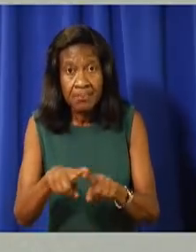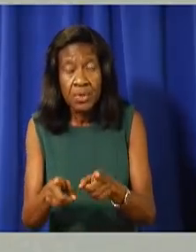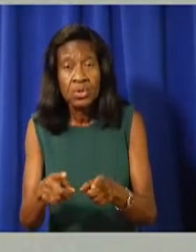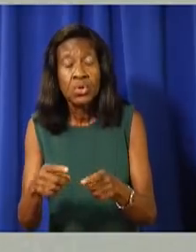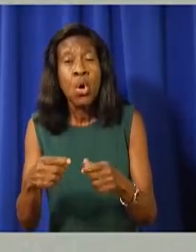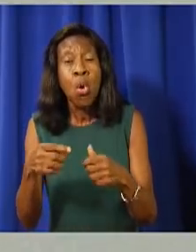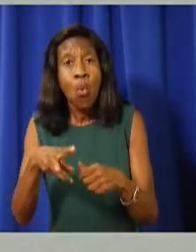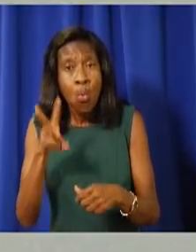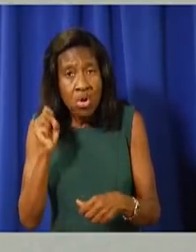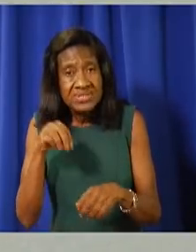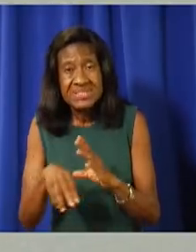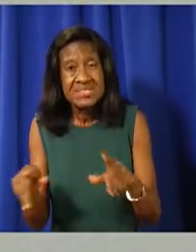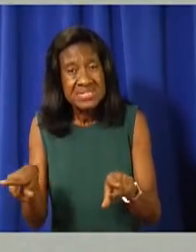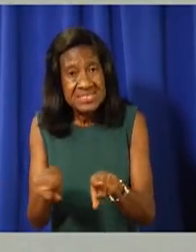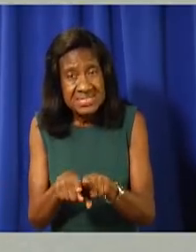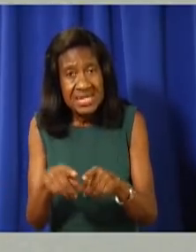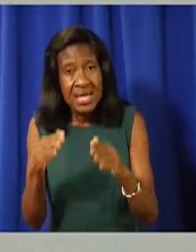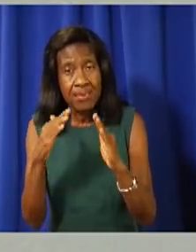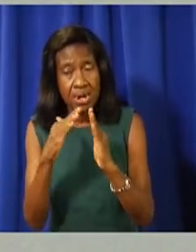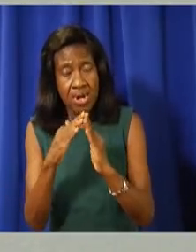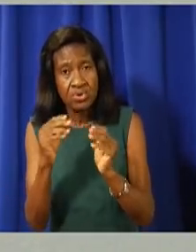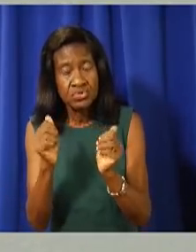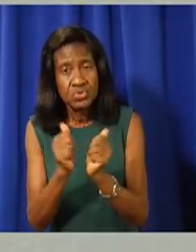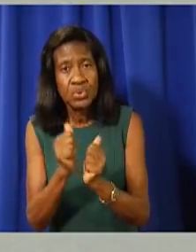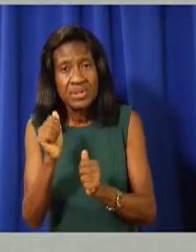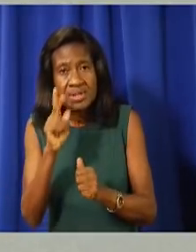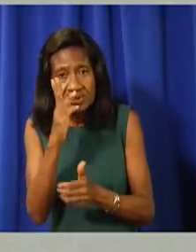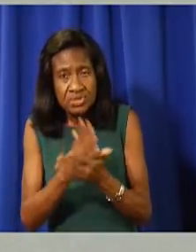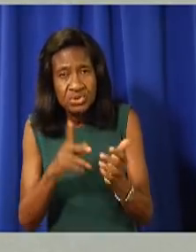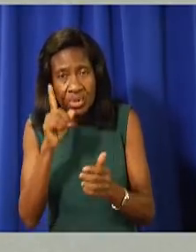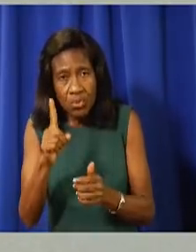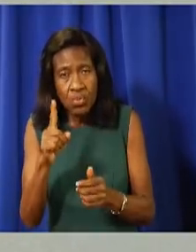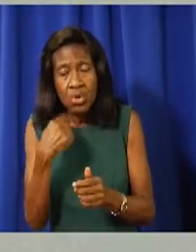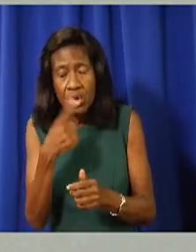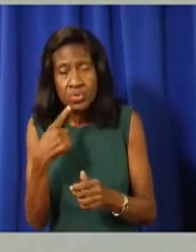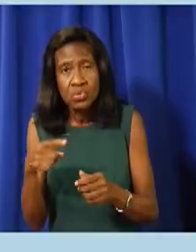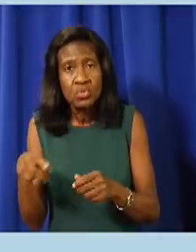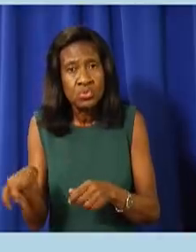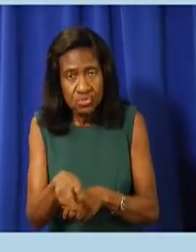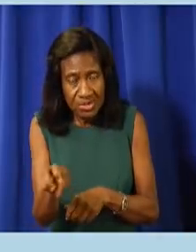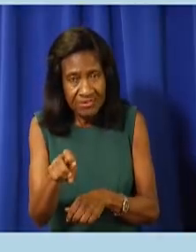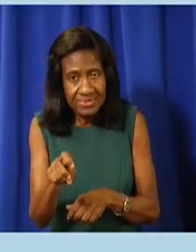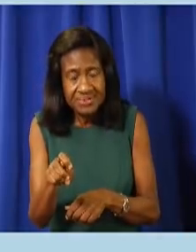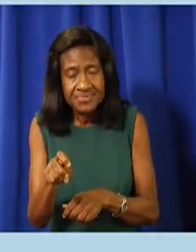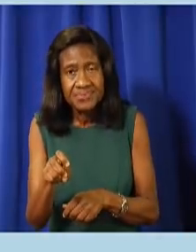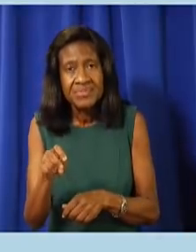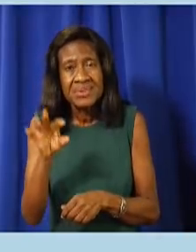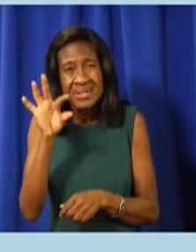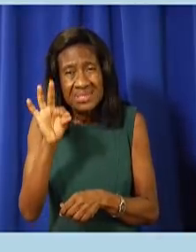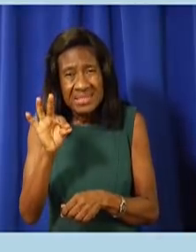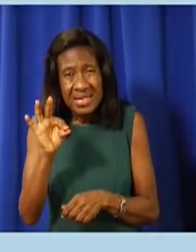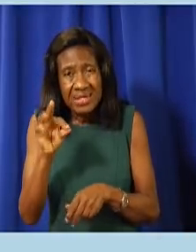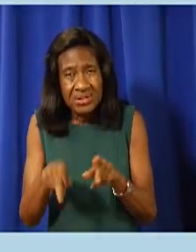15 of the 24 were unvaccinated and nine were vaccinated.